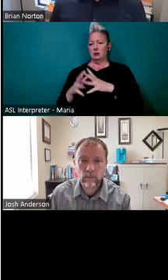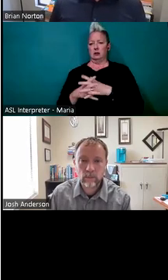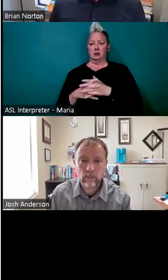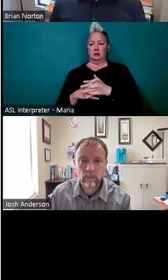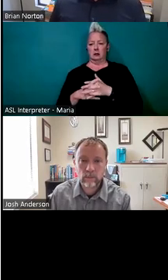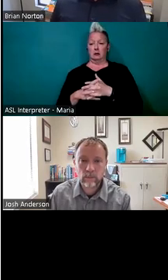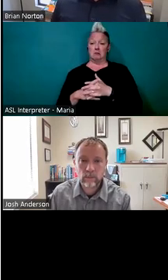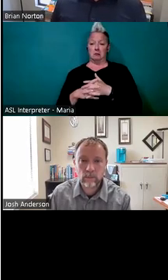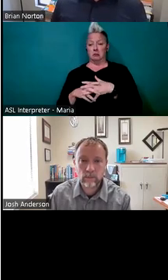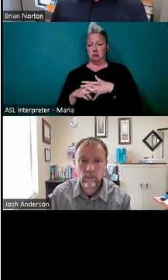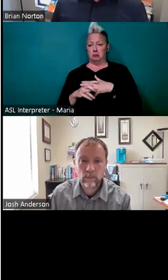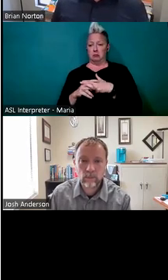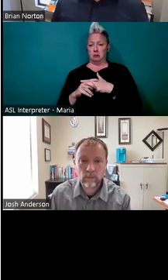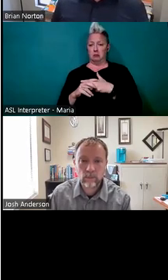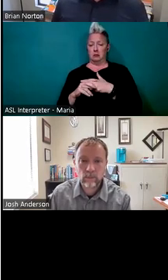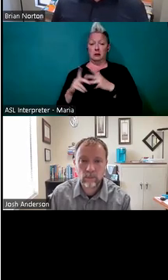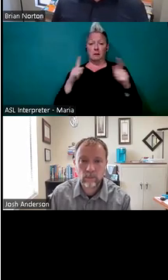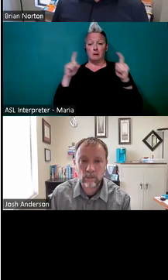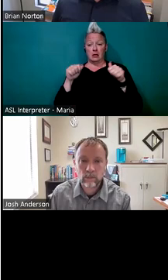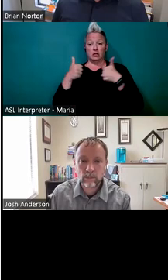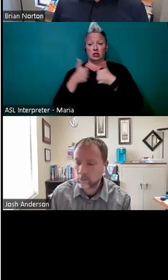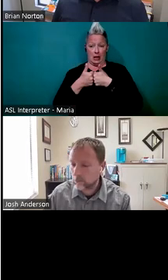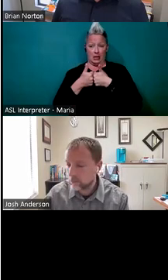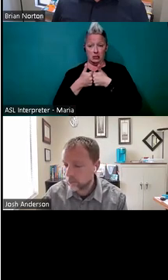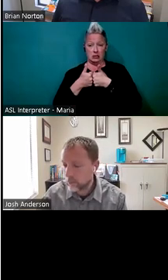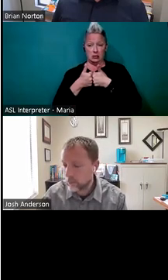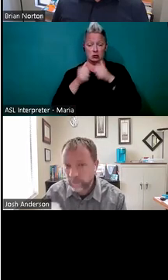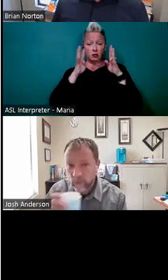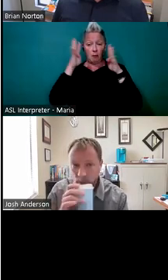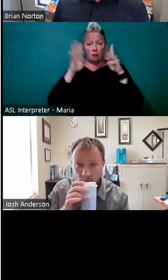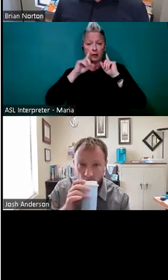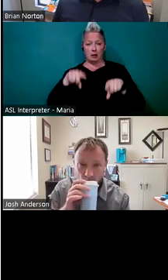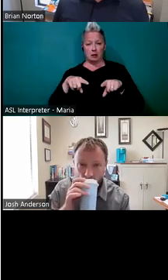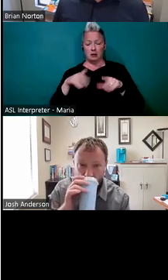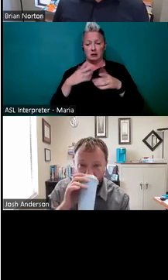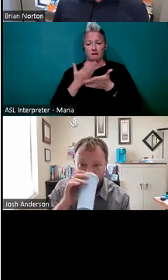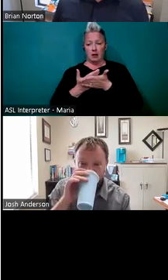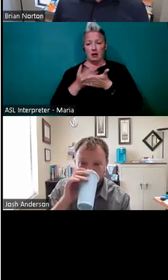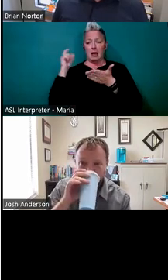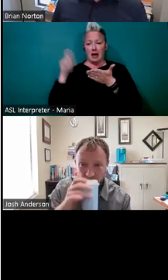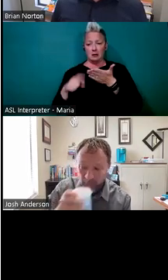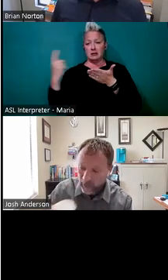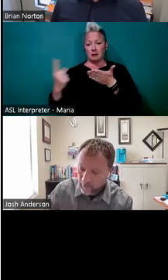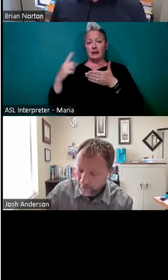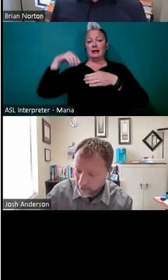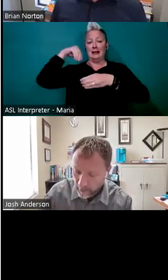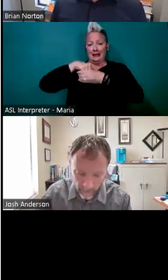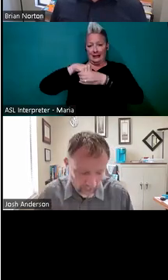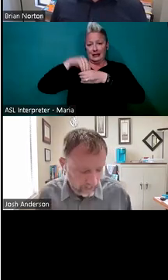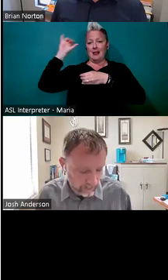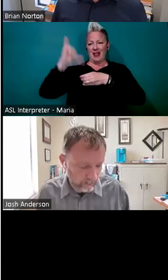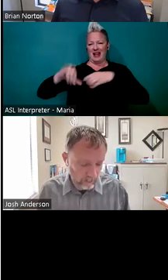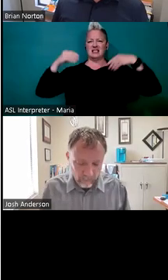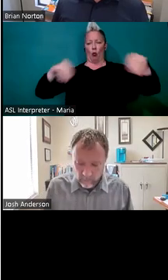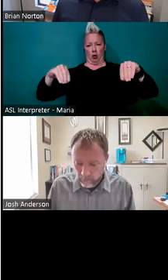um, the biggest challenge for us trying to come up with solutions was the fact it had to be something that was within that